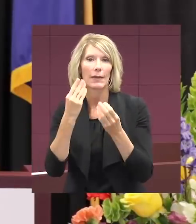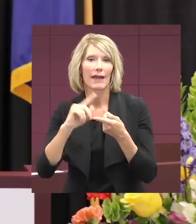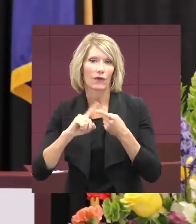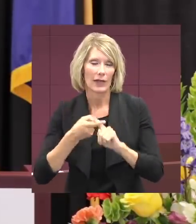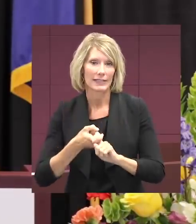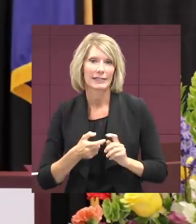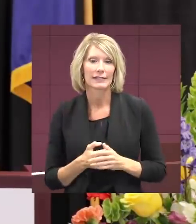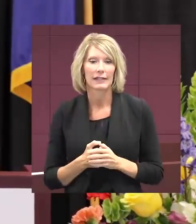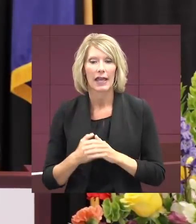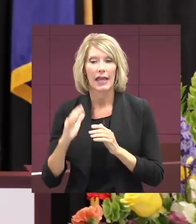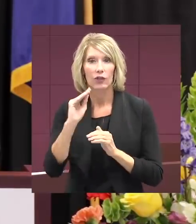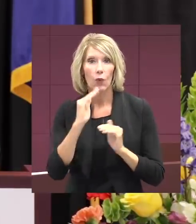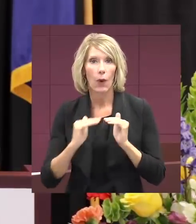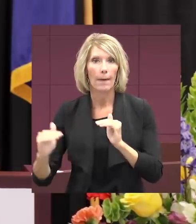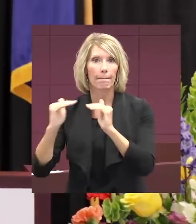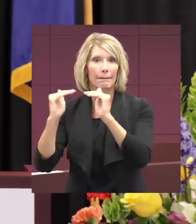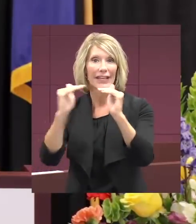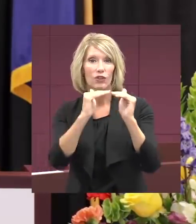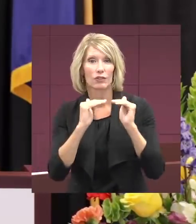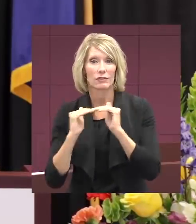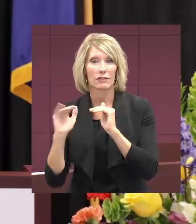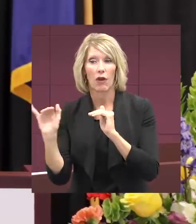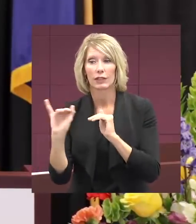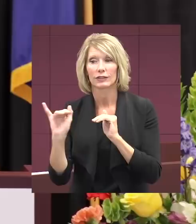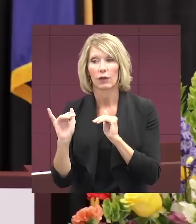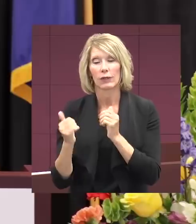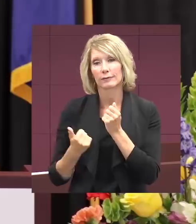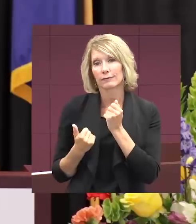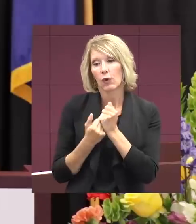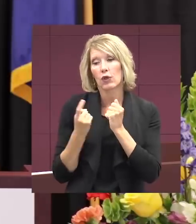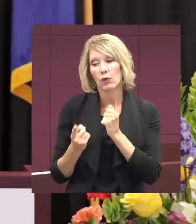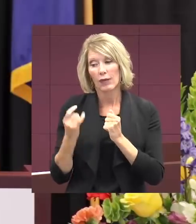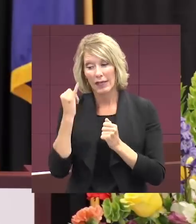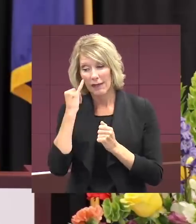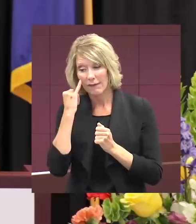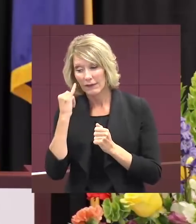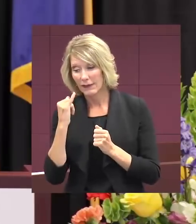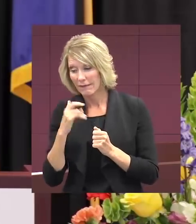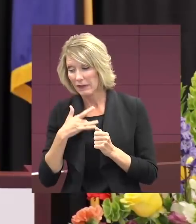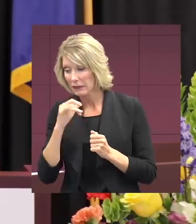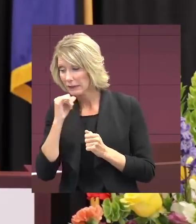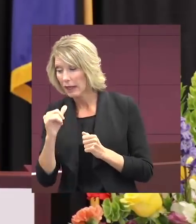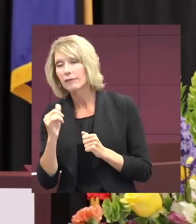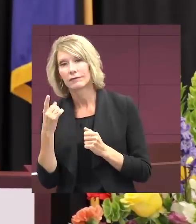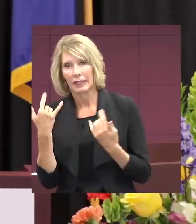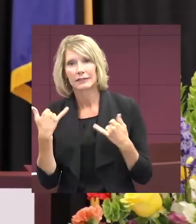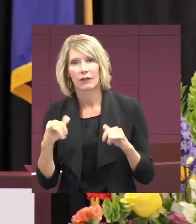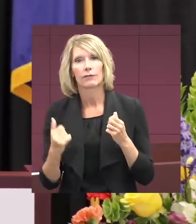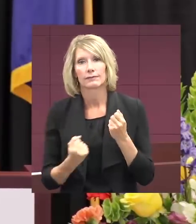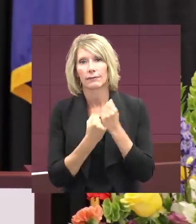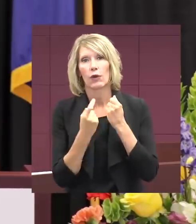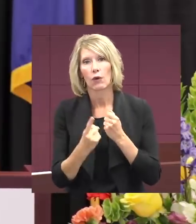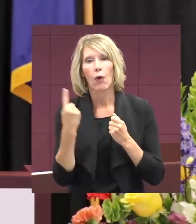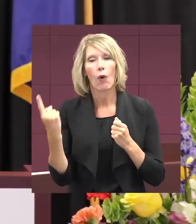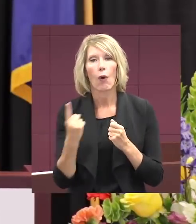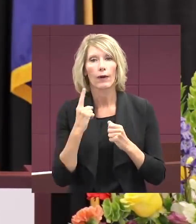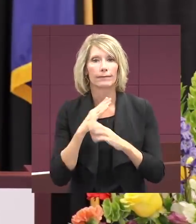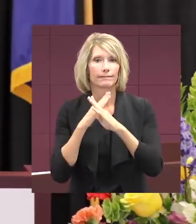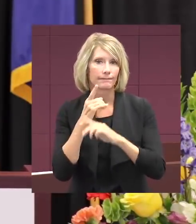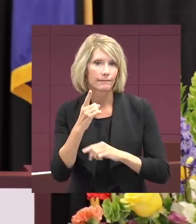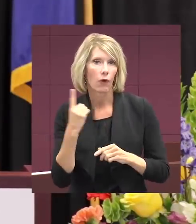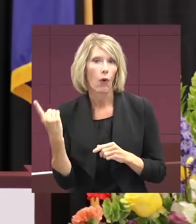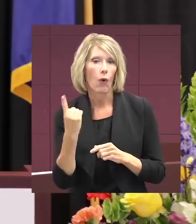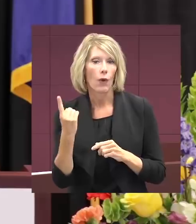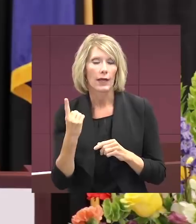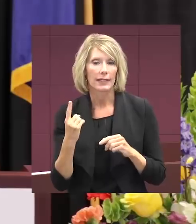Even your peers have been standing beside you when you don't feel like they are. They have been there. They have had your backs. They have